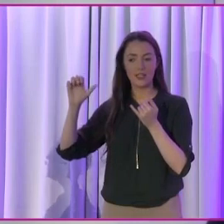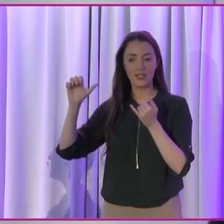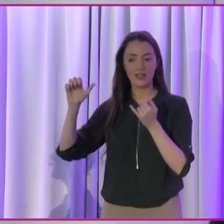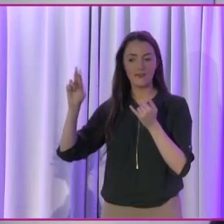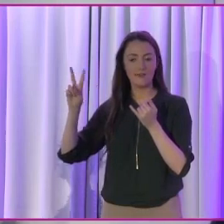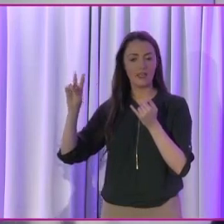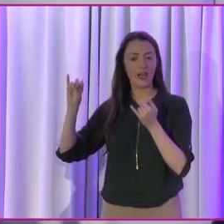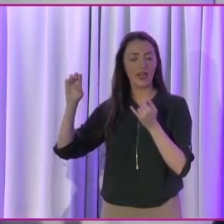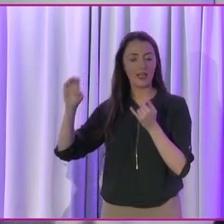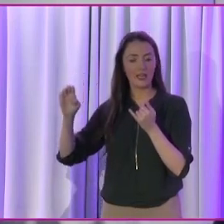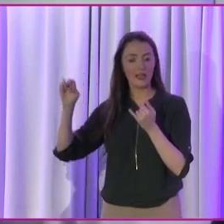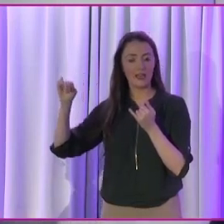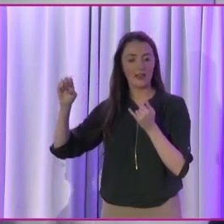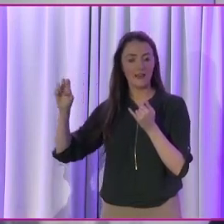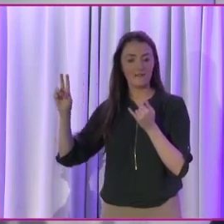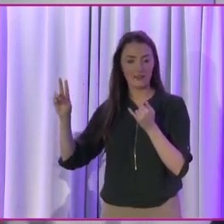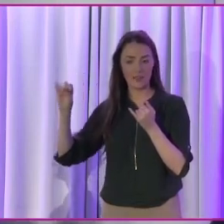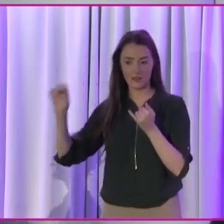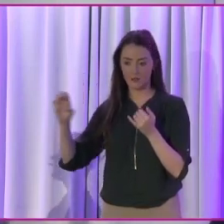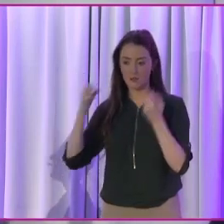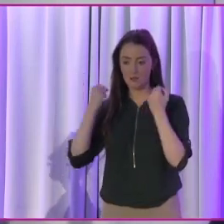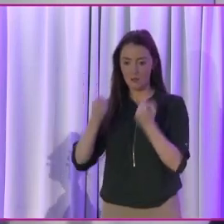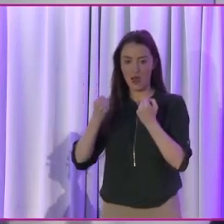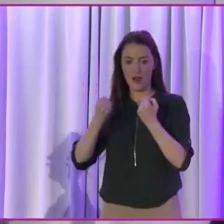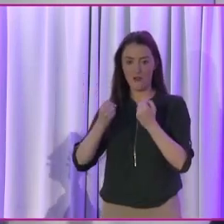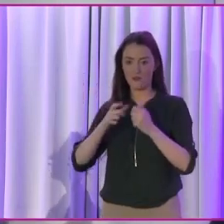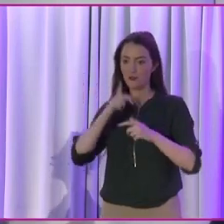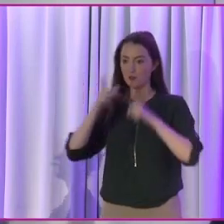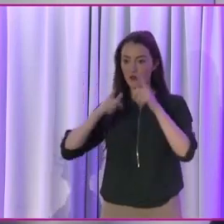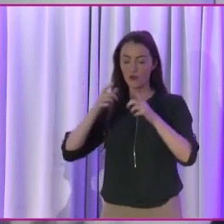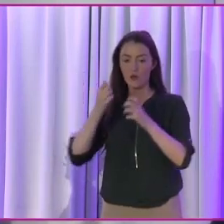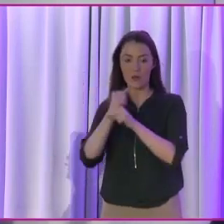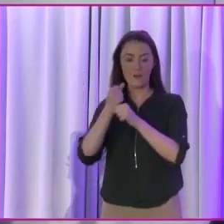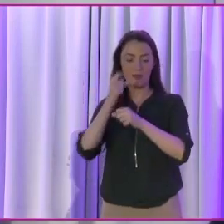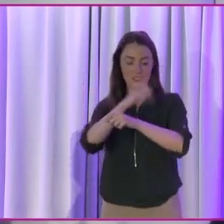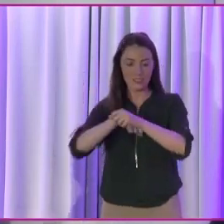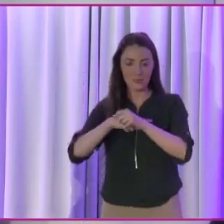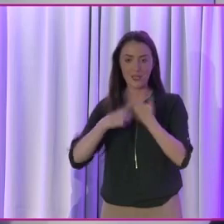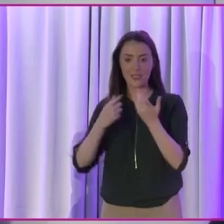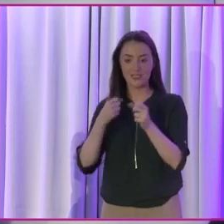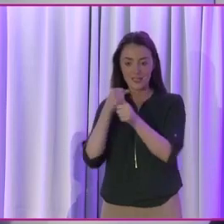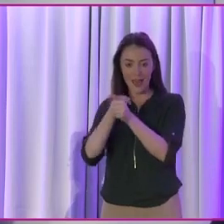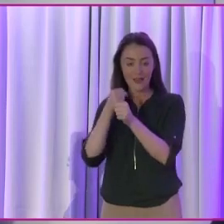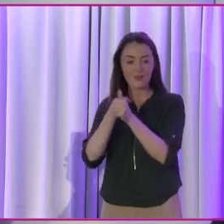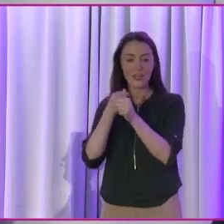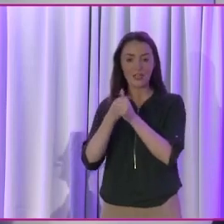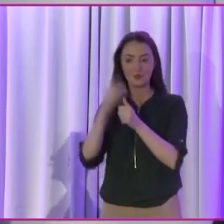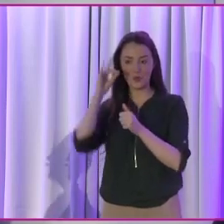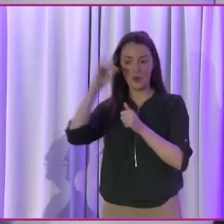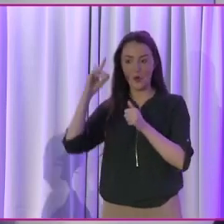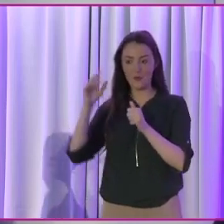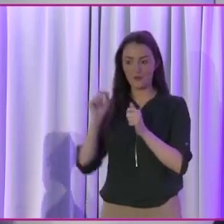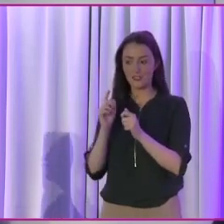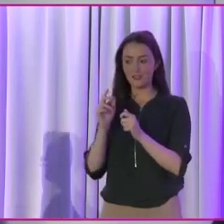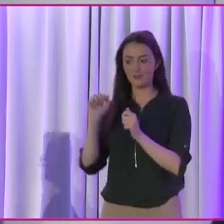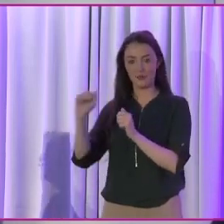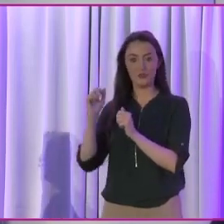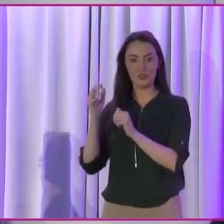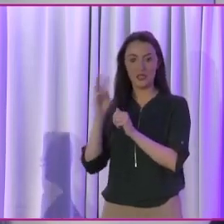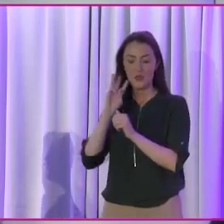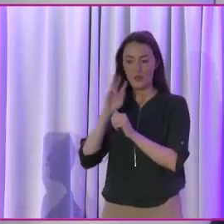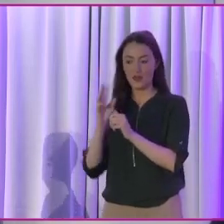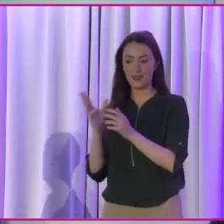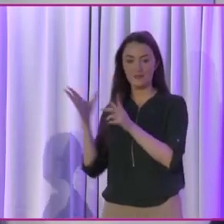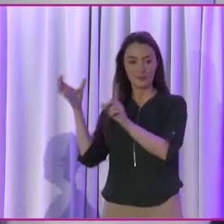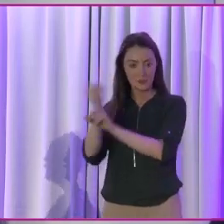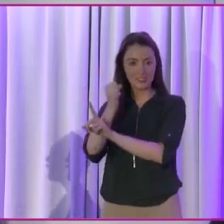very, very powerful and outspoken disability rights advocate. And so we're really hopeful she'll get over the line and join